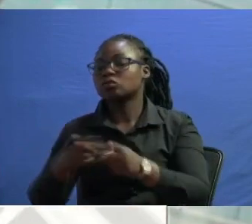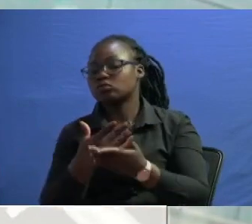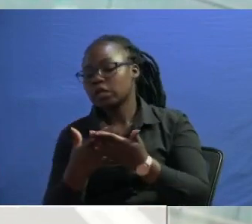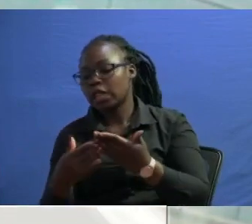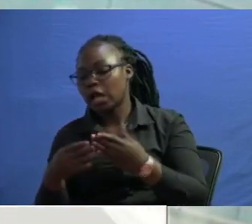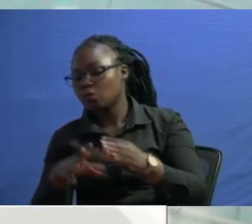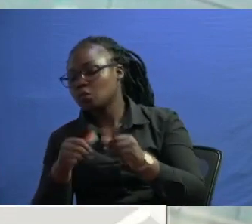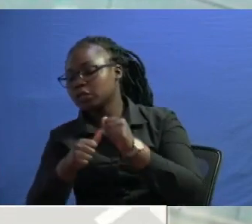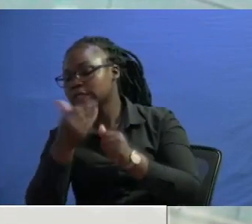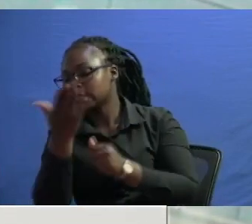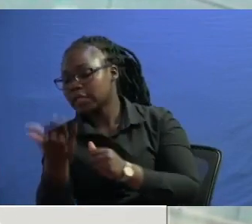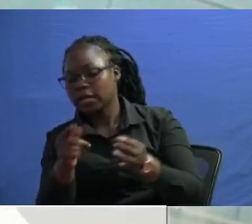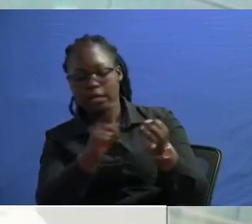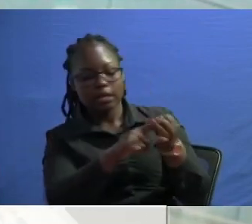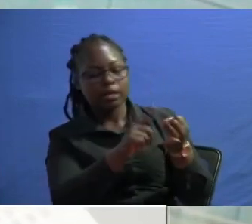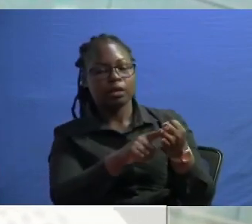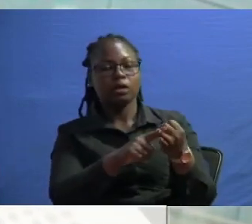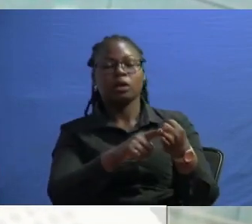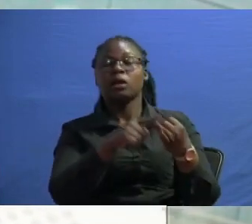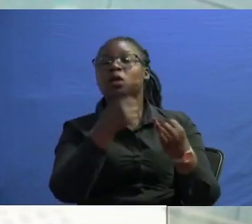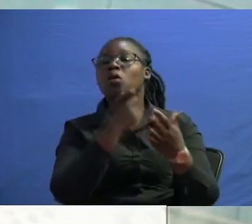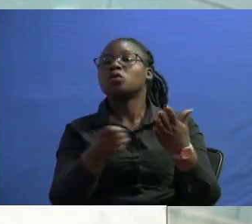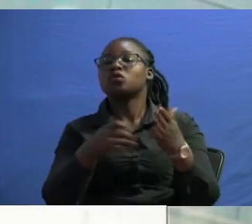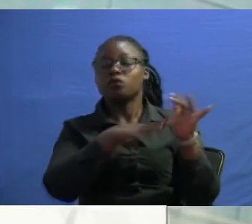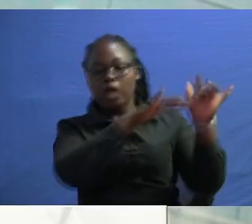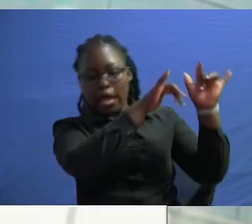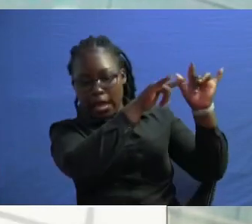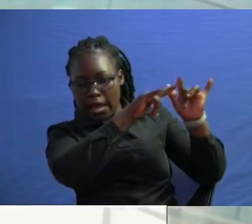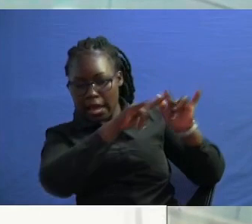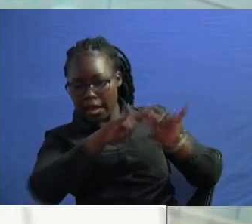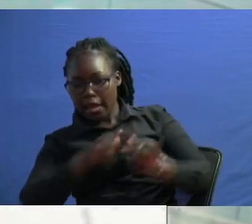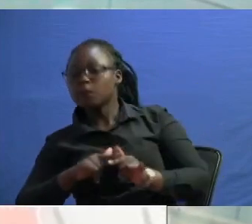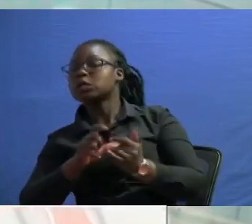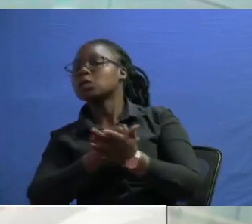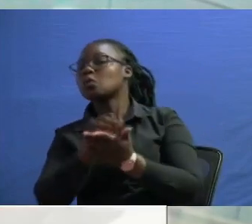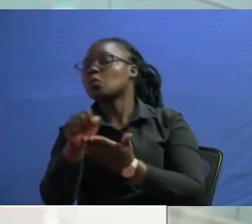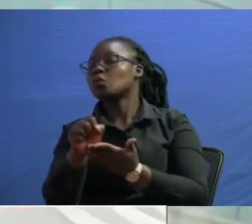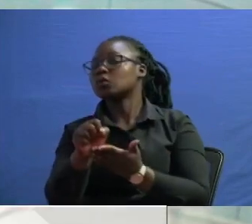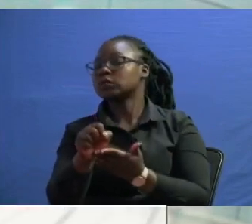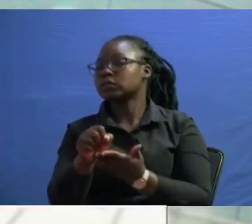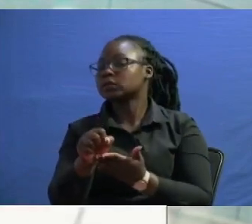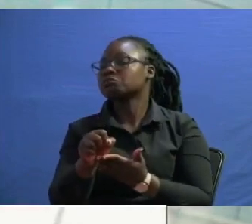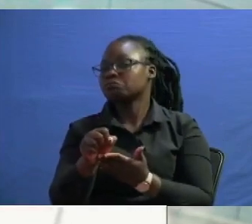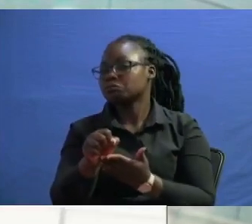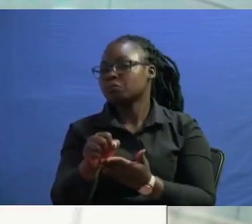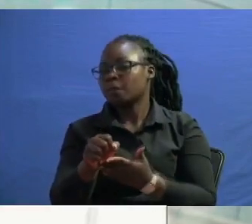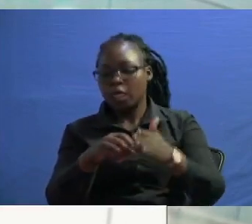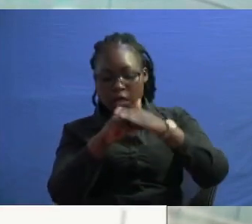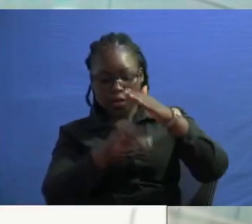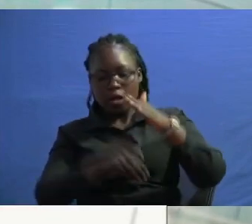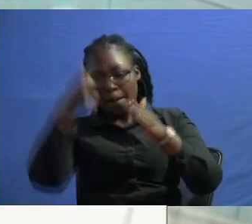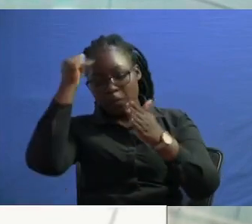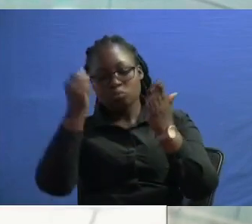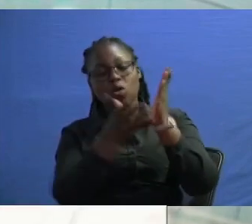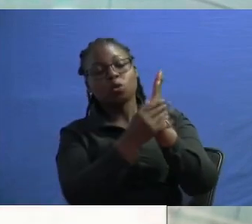number two cost of purchase of imported goods just a minute okay cost of importation of imported goods has reduced because the